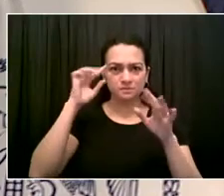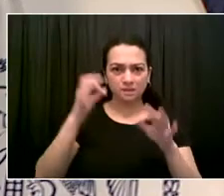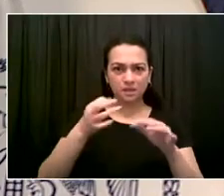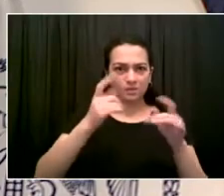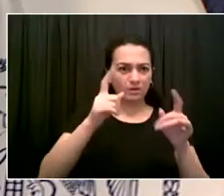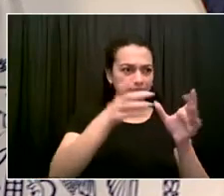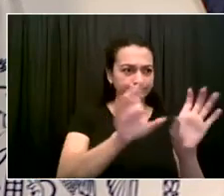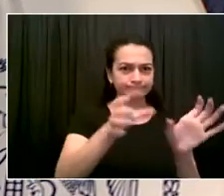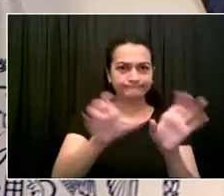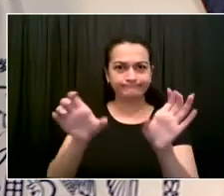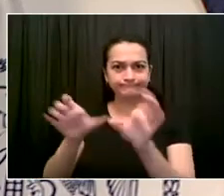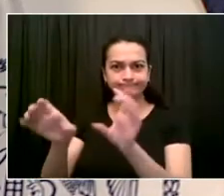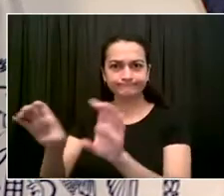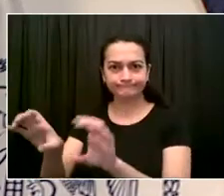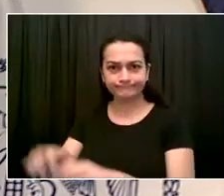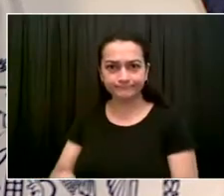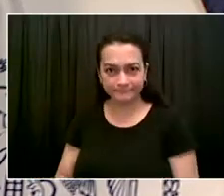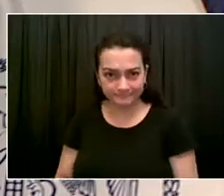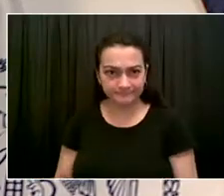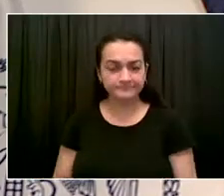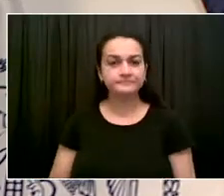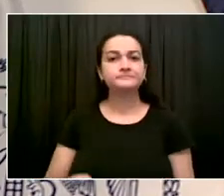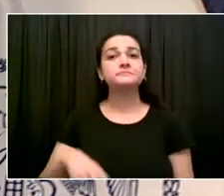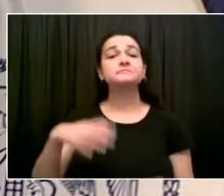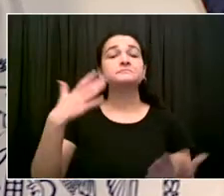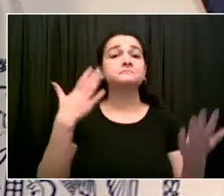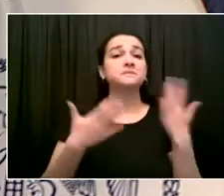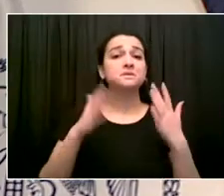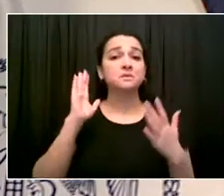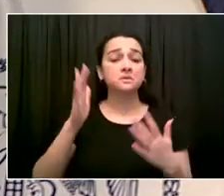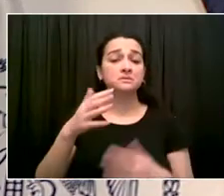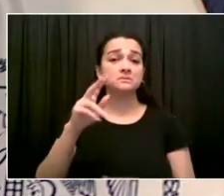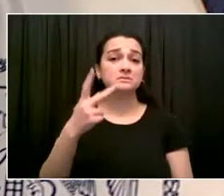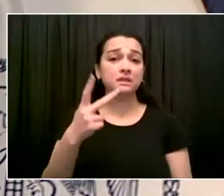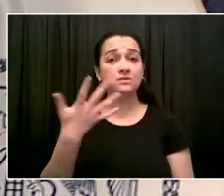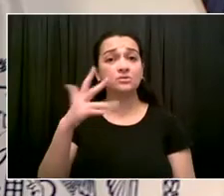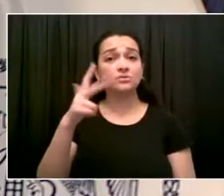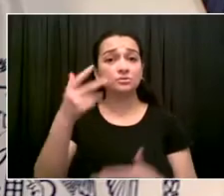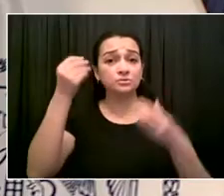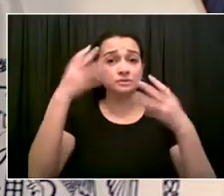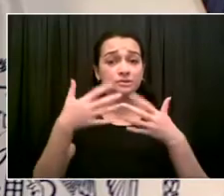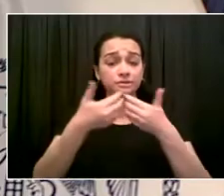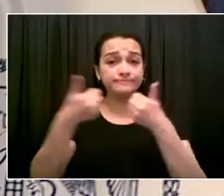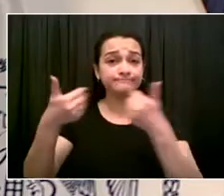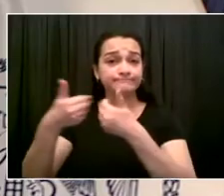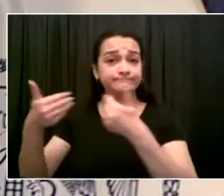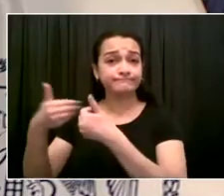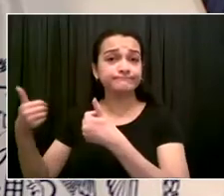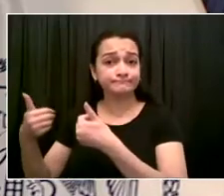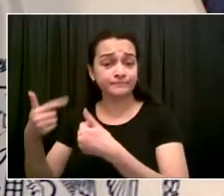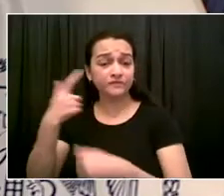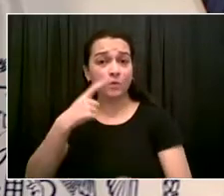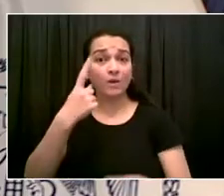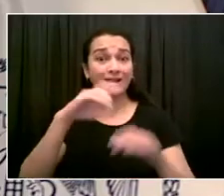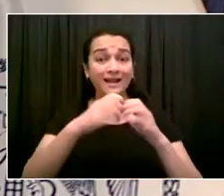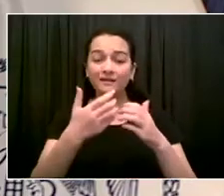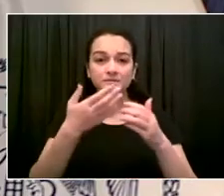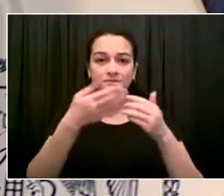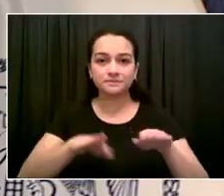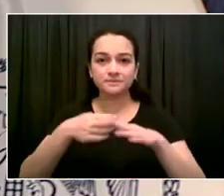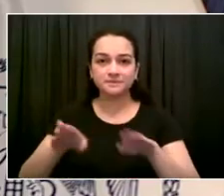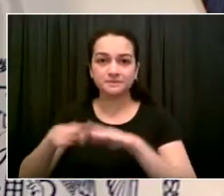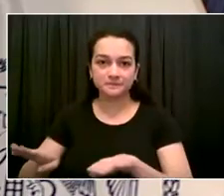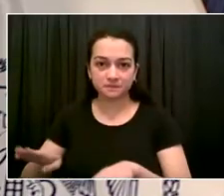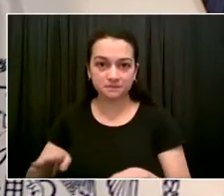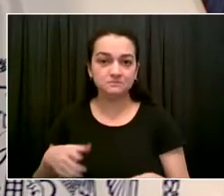youngest grades and schools that need it most, particularly to help us intensify our literacy efforts. But in terms of physical space,